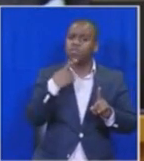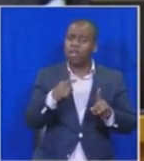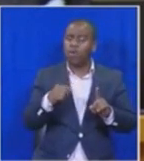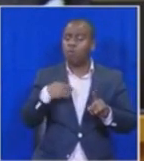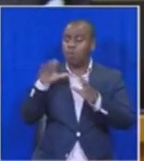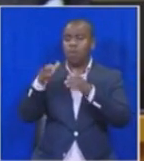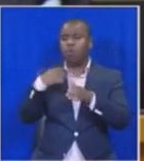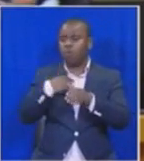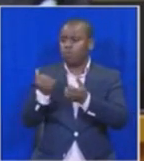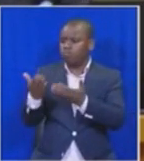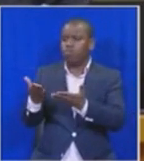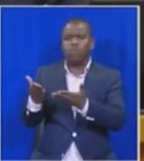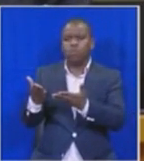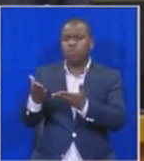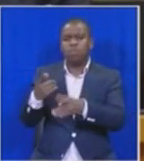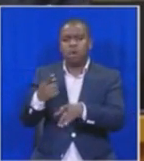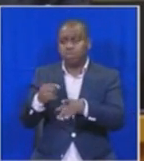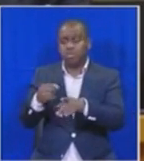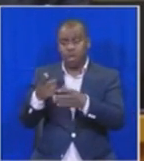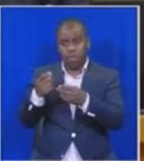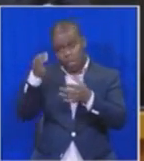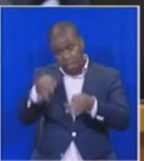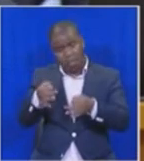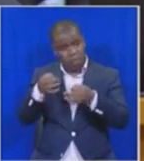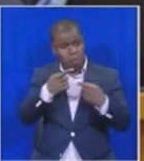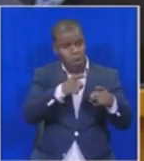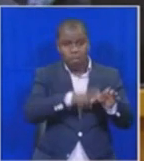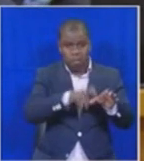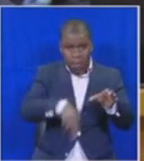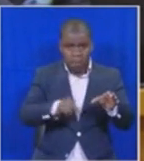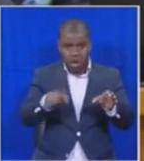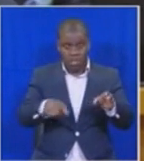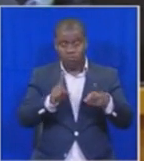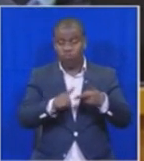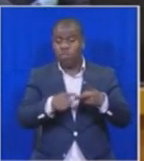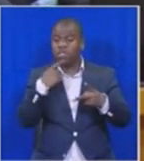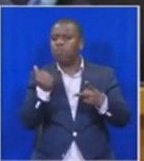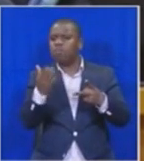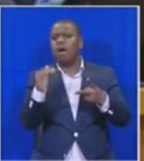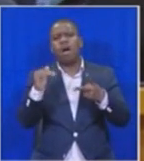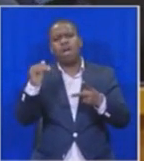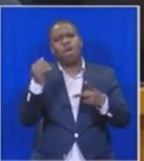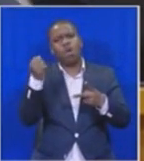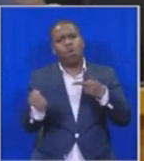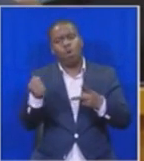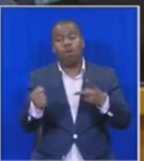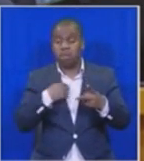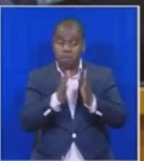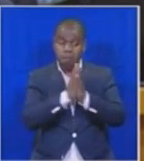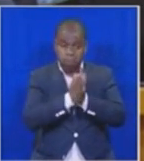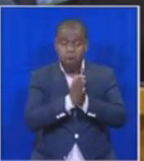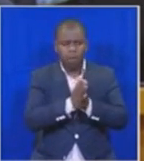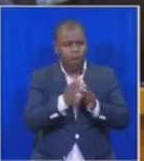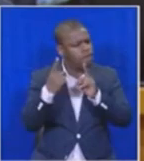series of other questions. Instead of talking about cases currently before the Western Cape High Court, I would urge you, Madam Speaker, to